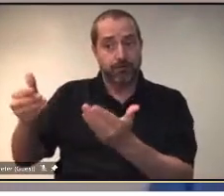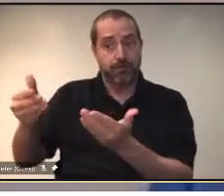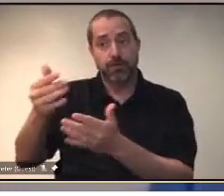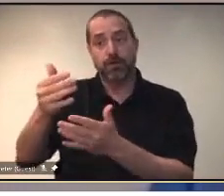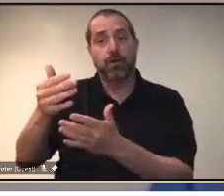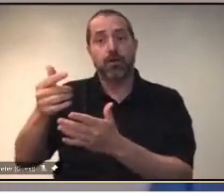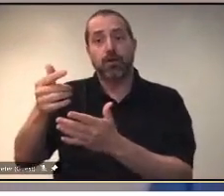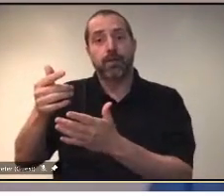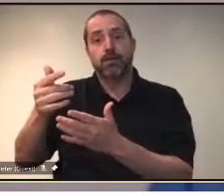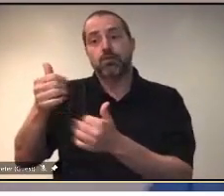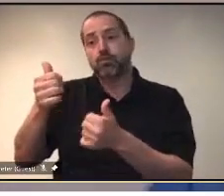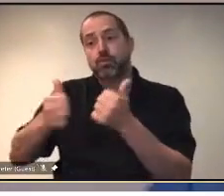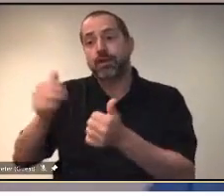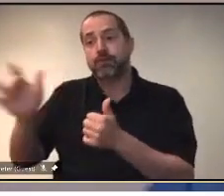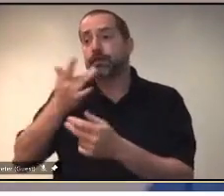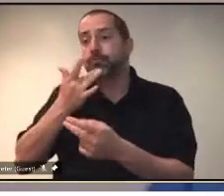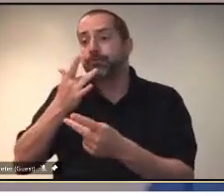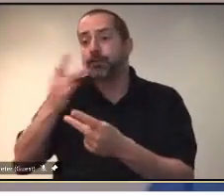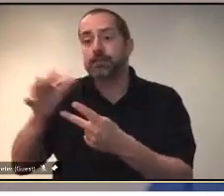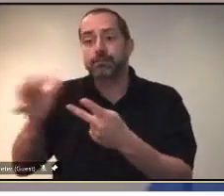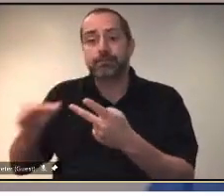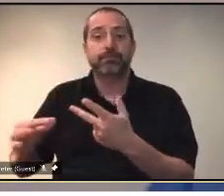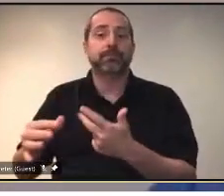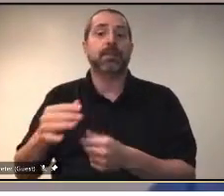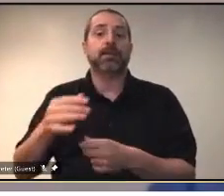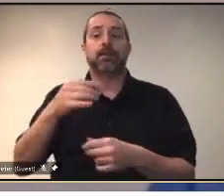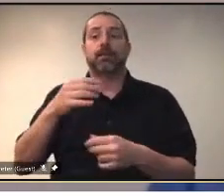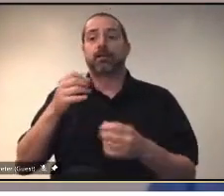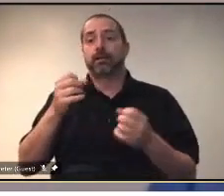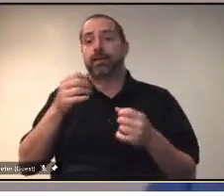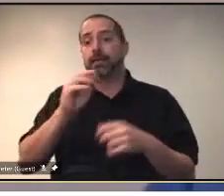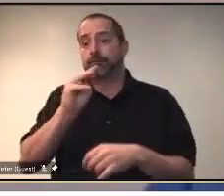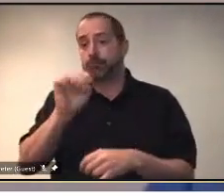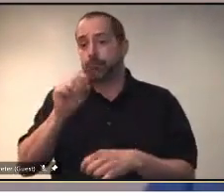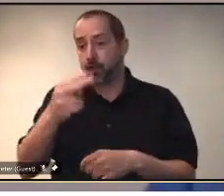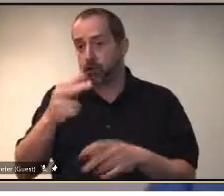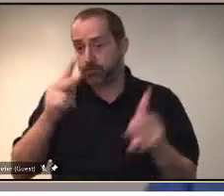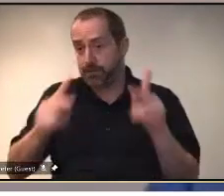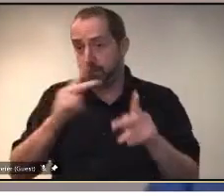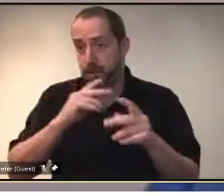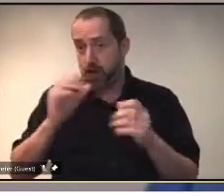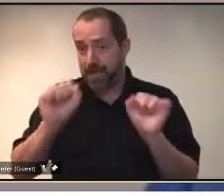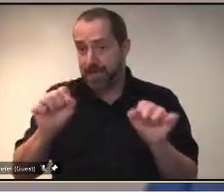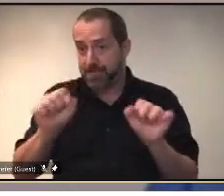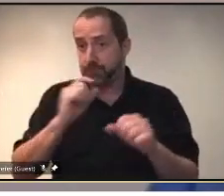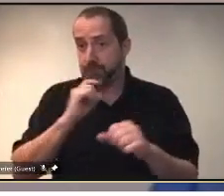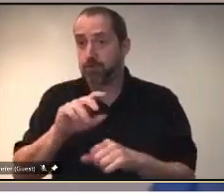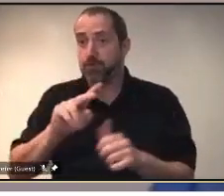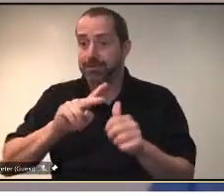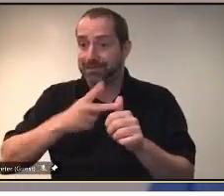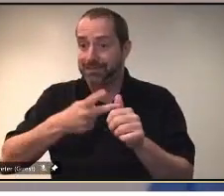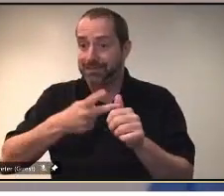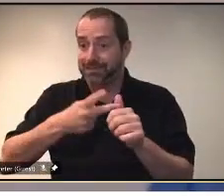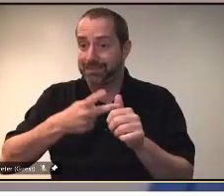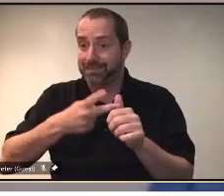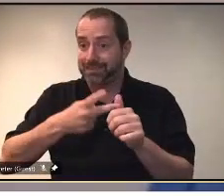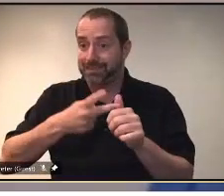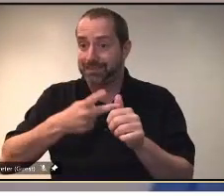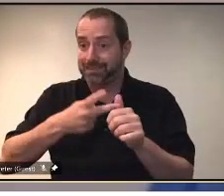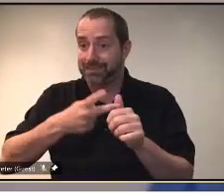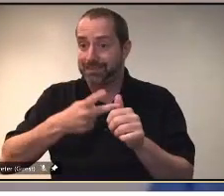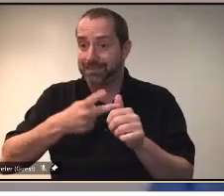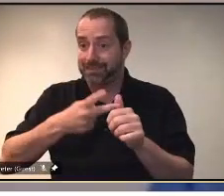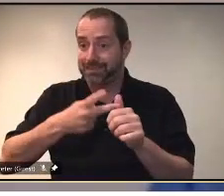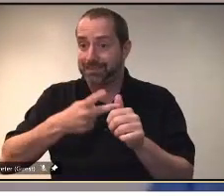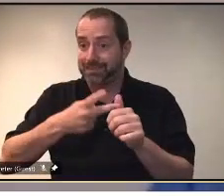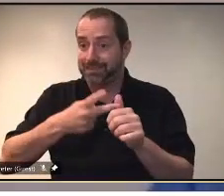Everybody essentially in Regina that went through the drive through early in March is eligible this week. So we hope as people get time, they'll come through the drive through